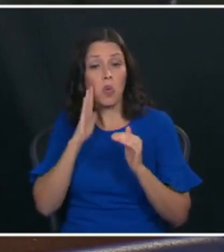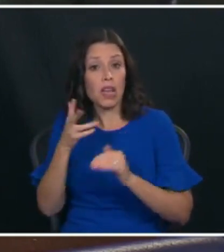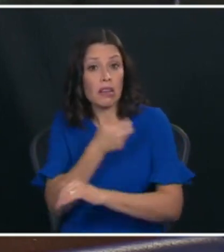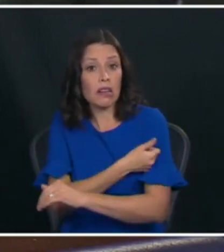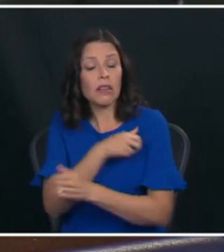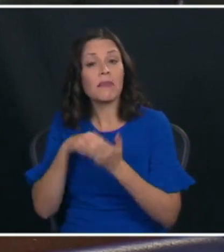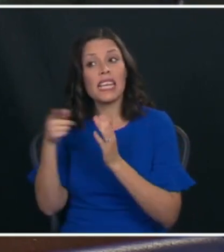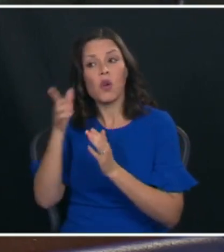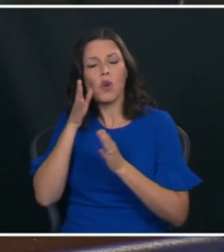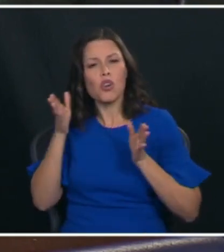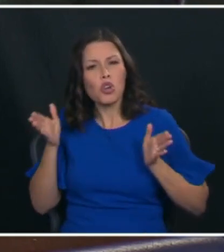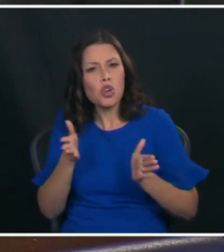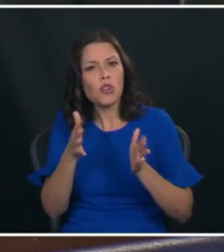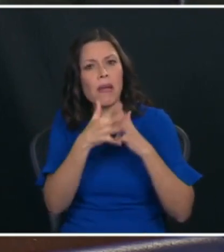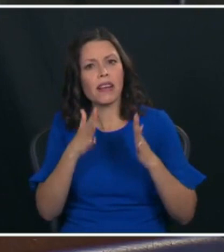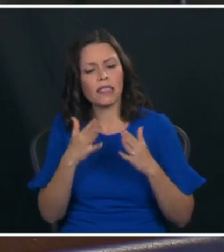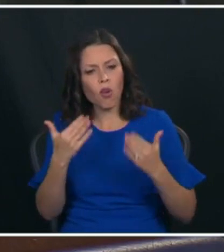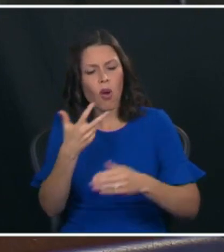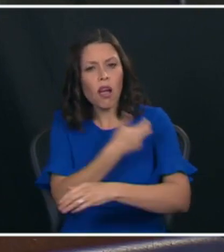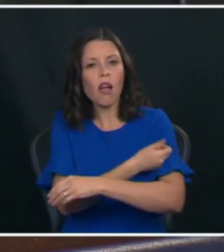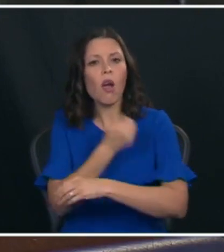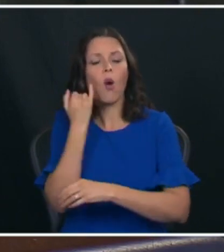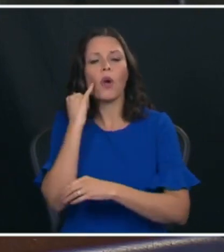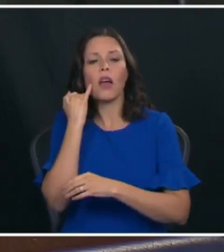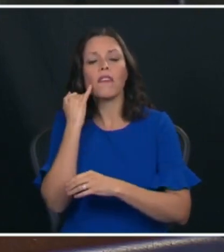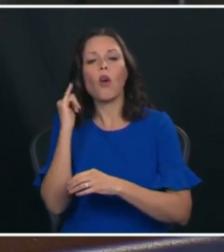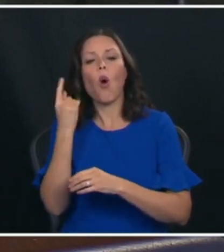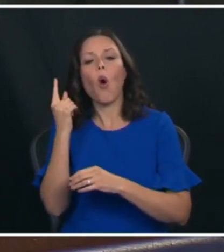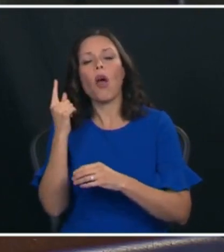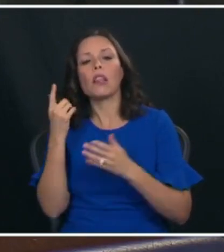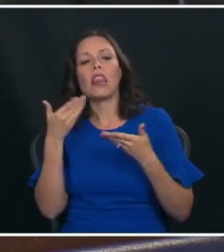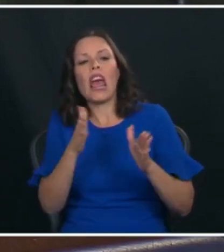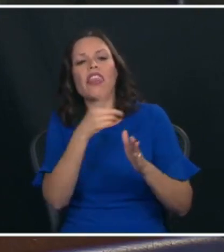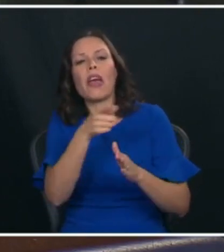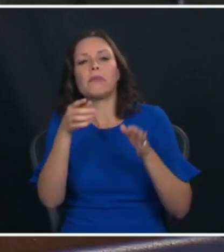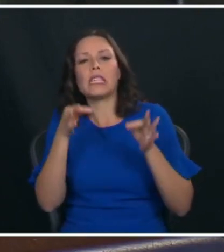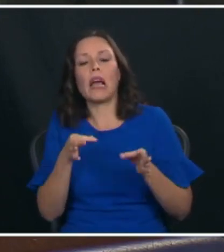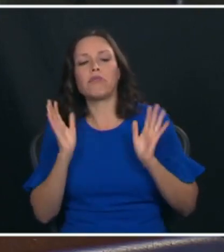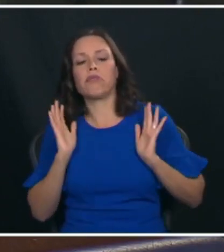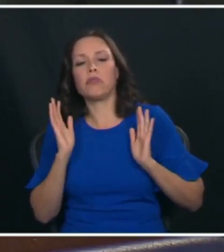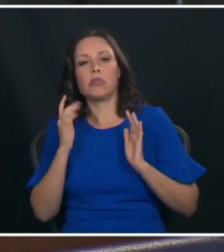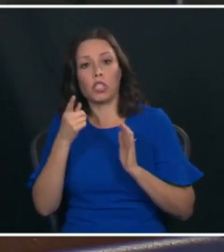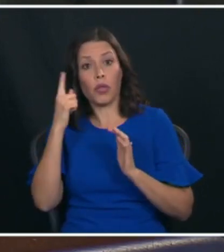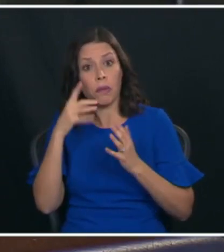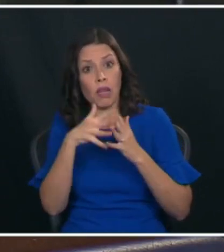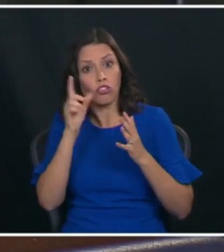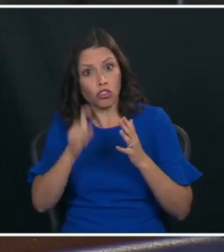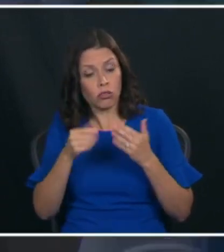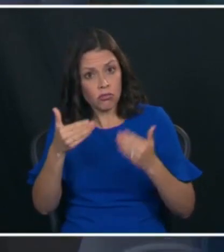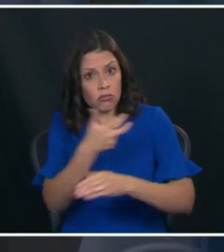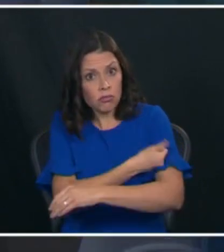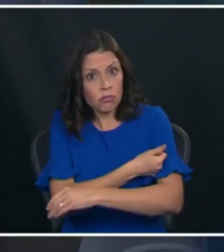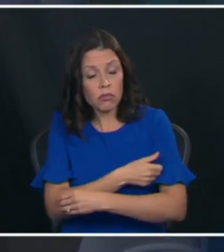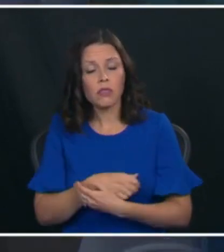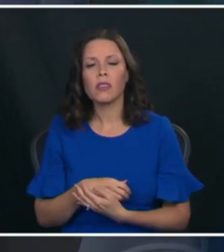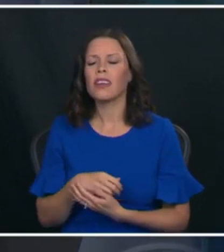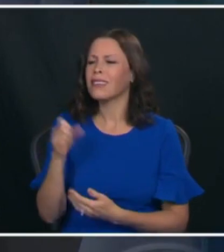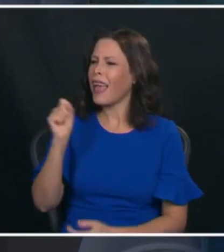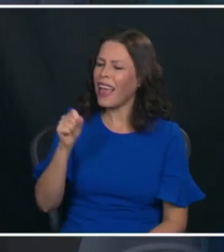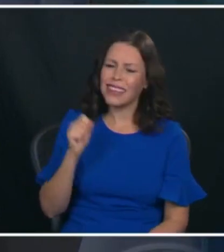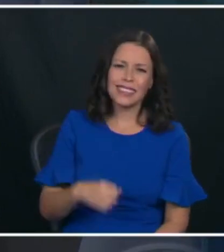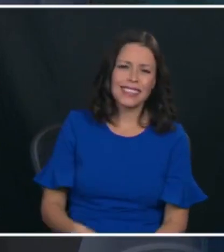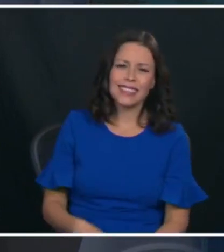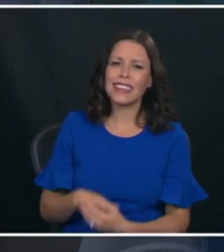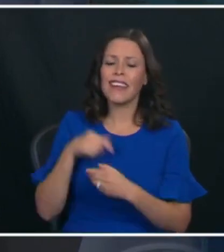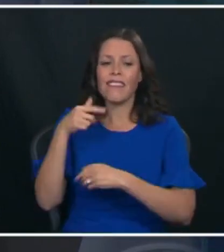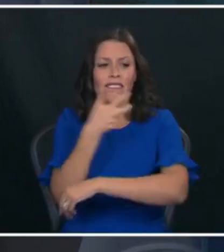encourage americans to take it or is he going to leave it up to americans does he think americans should get this shot absolutely look these are